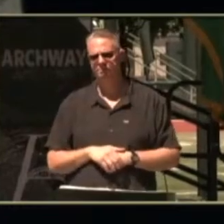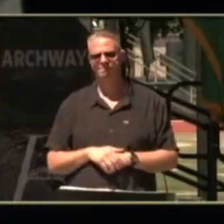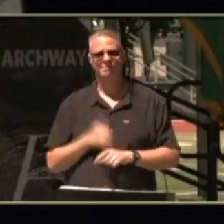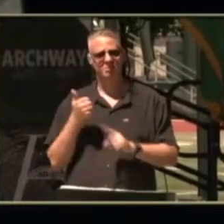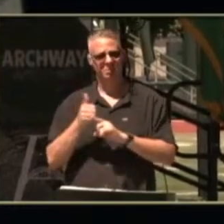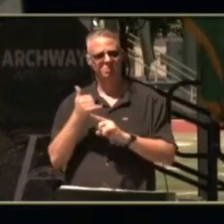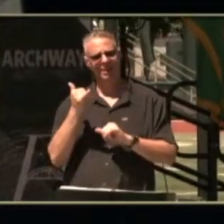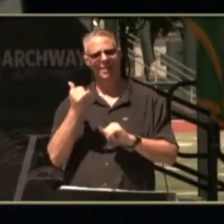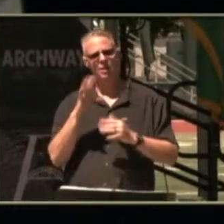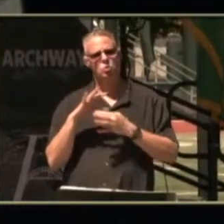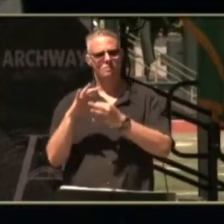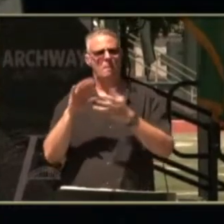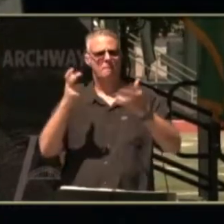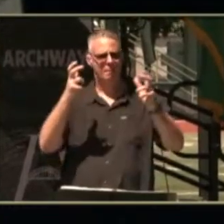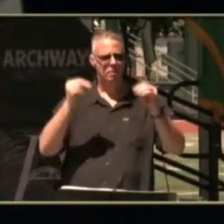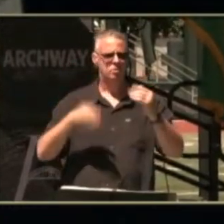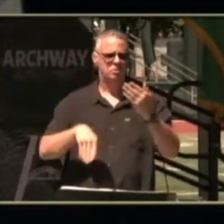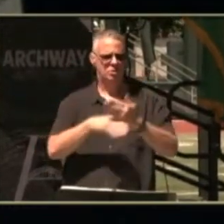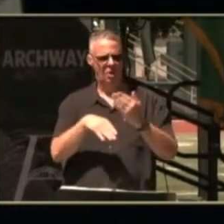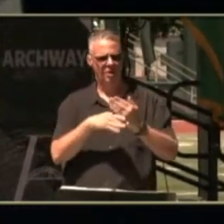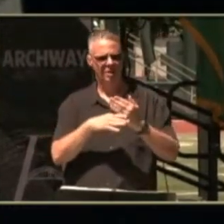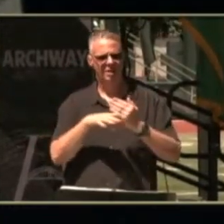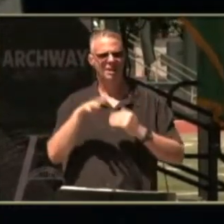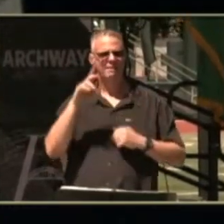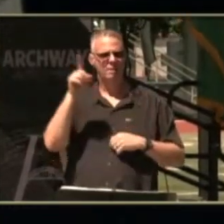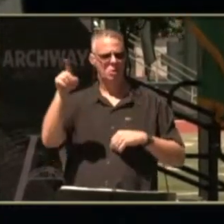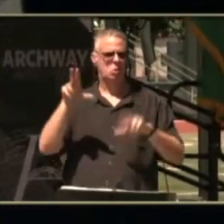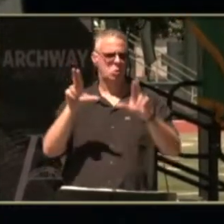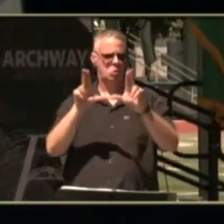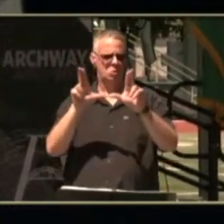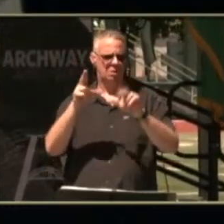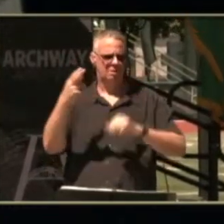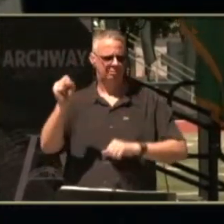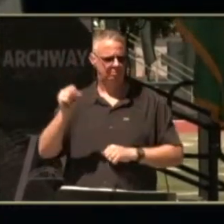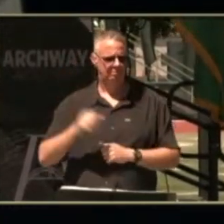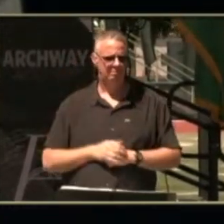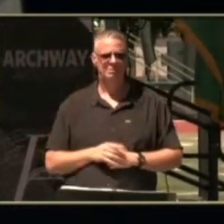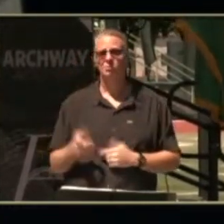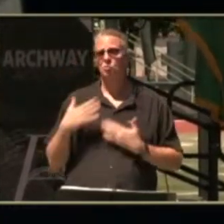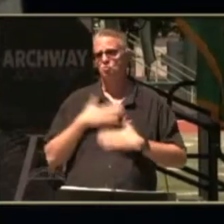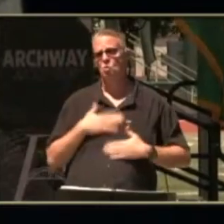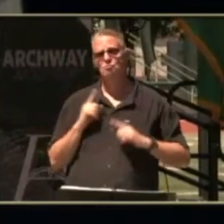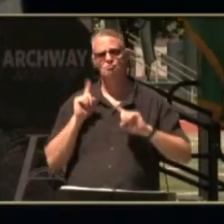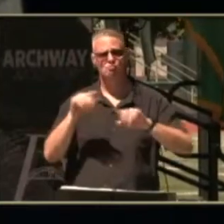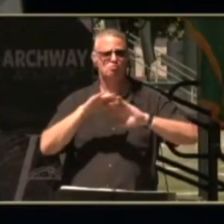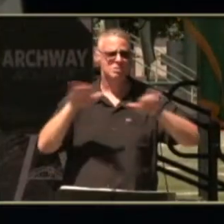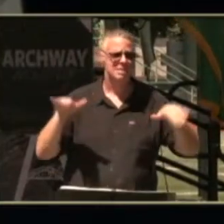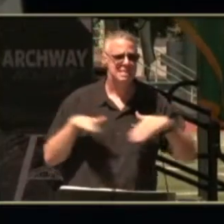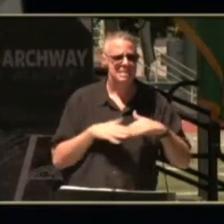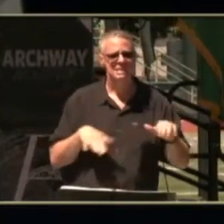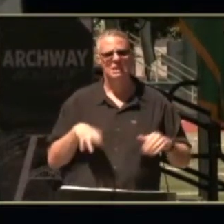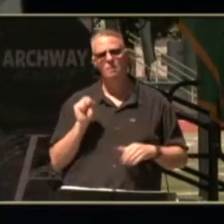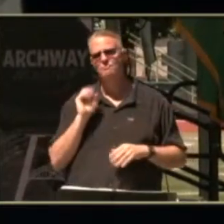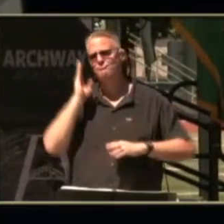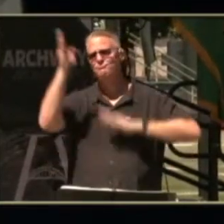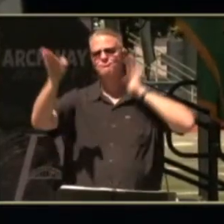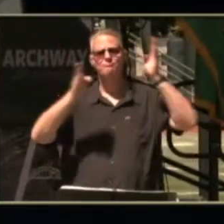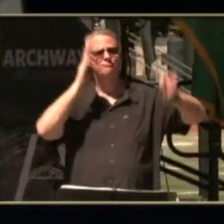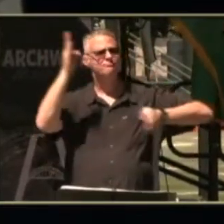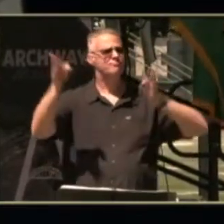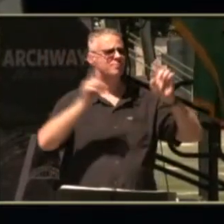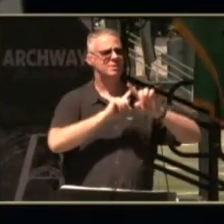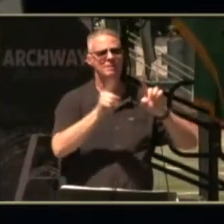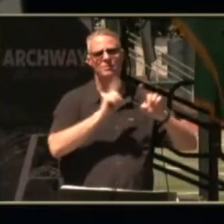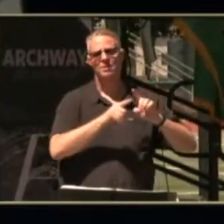unified basketball and soccer with the teams at union high school he also enjoyed going swimming taking the bus to a variety of community-based